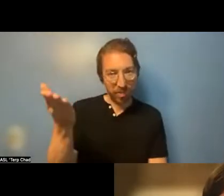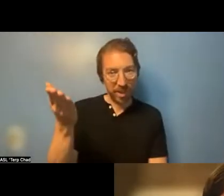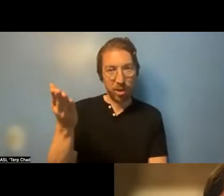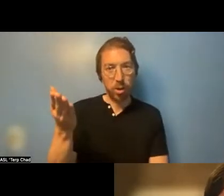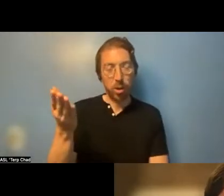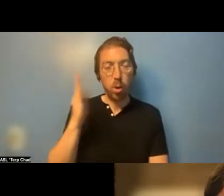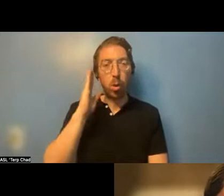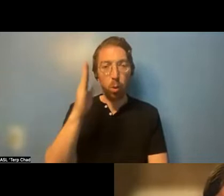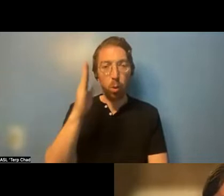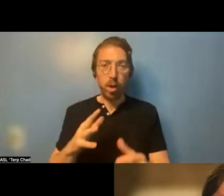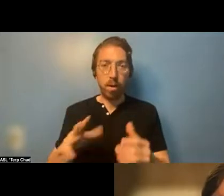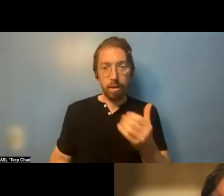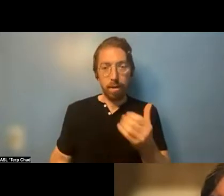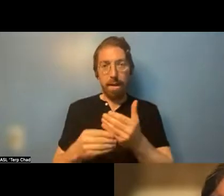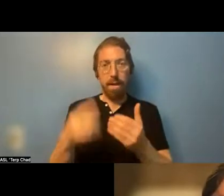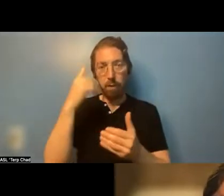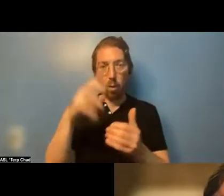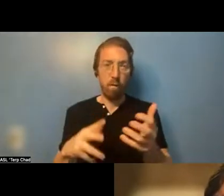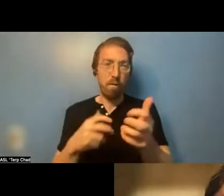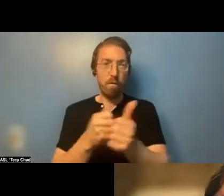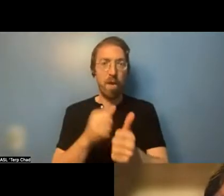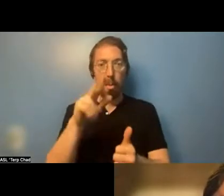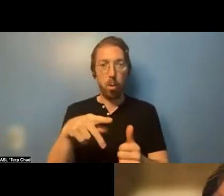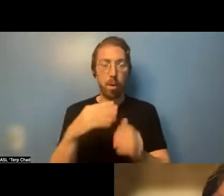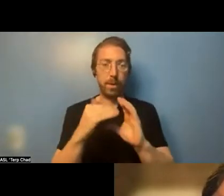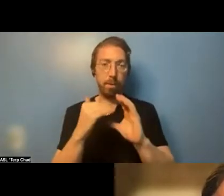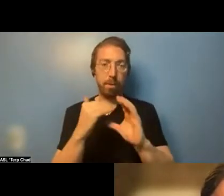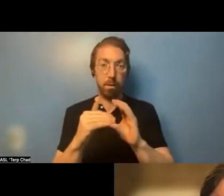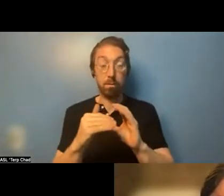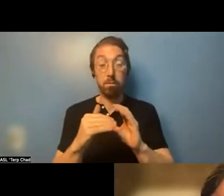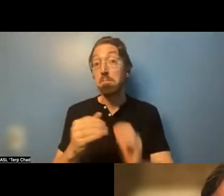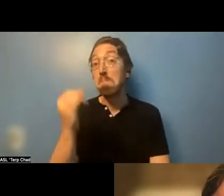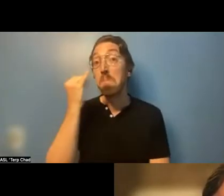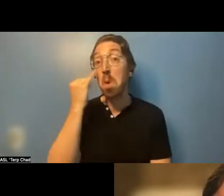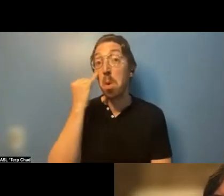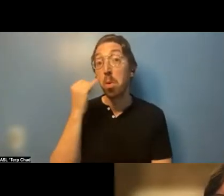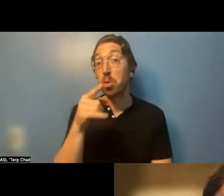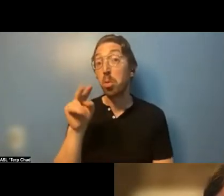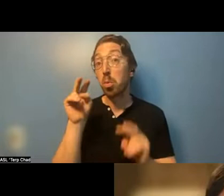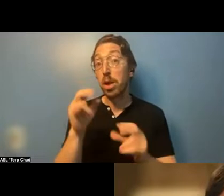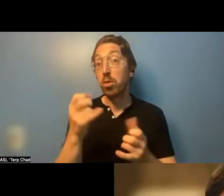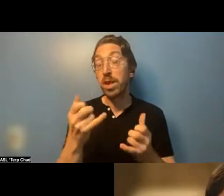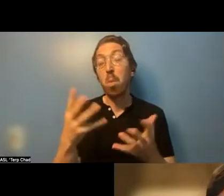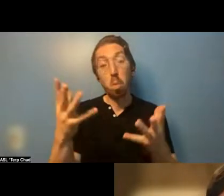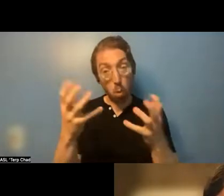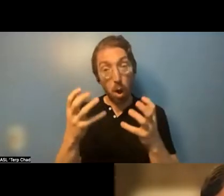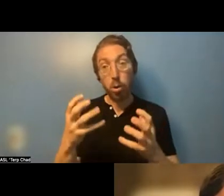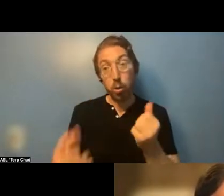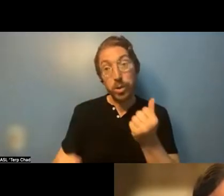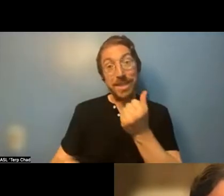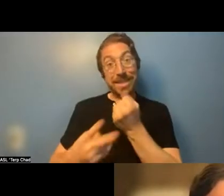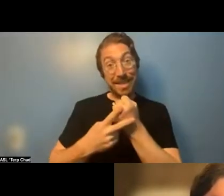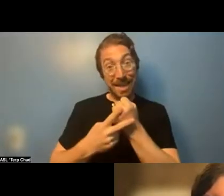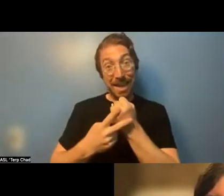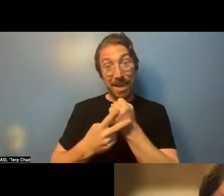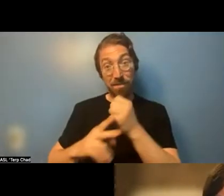you can do that with the, there's right above where you type into the chat, there should